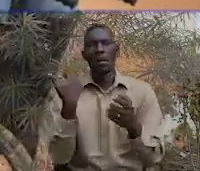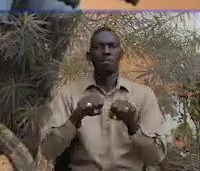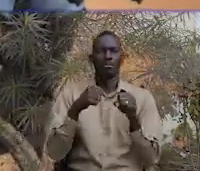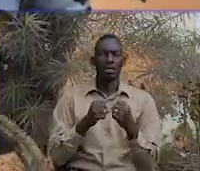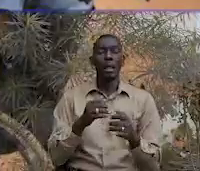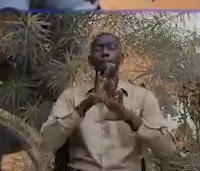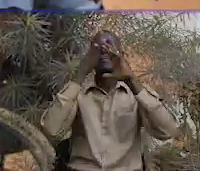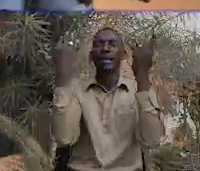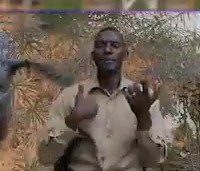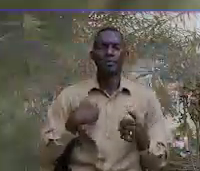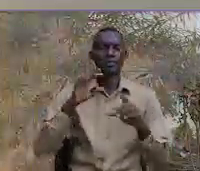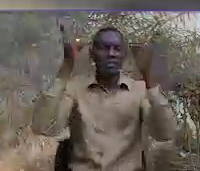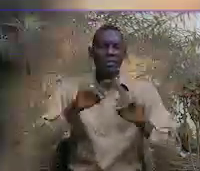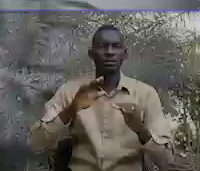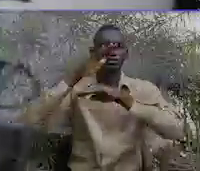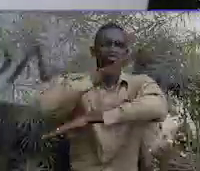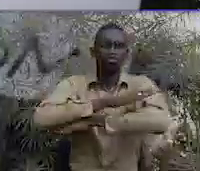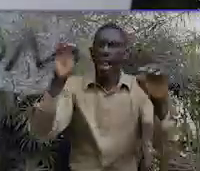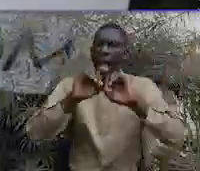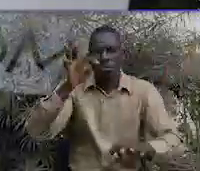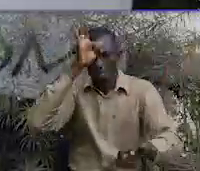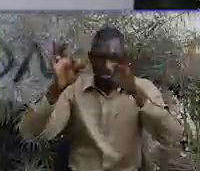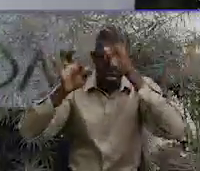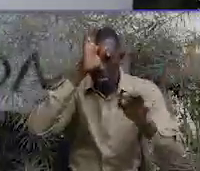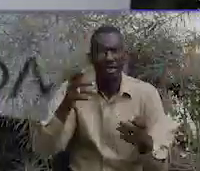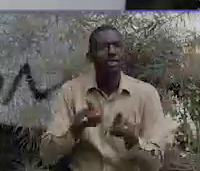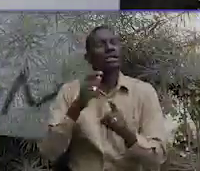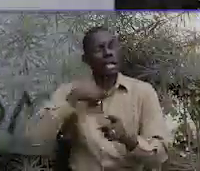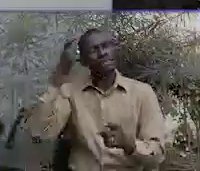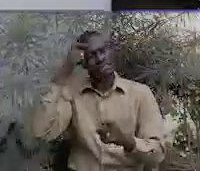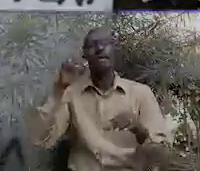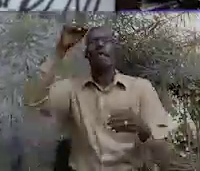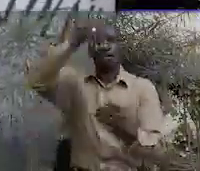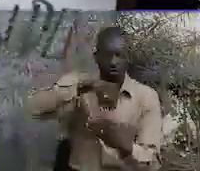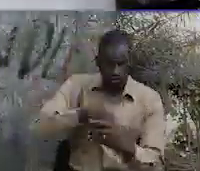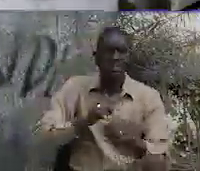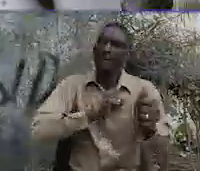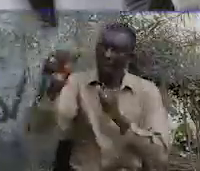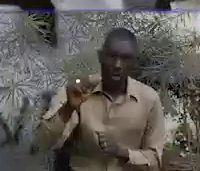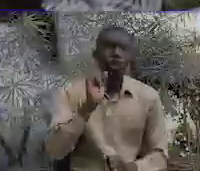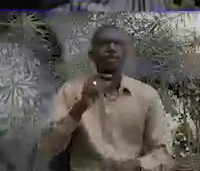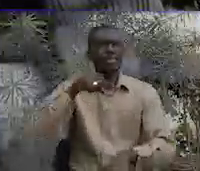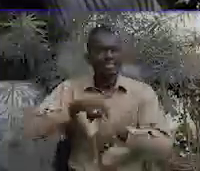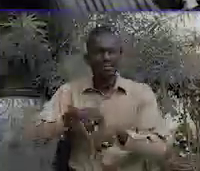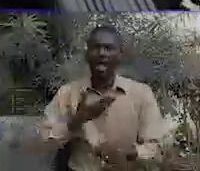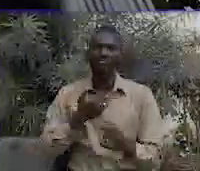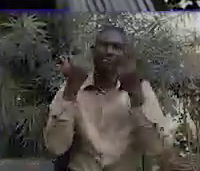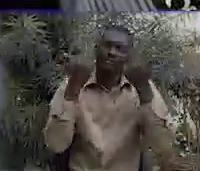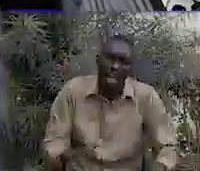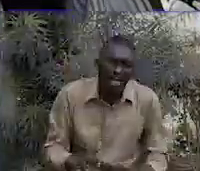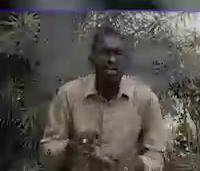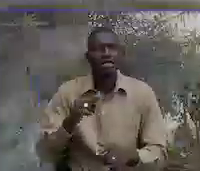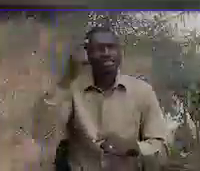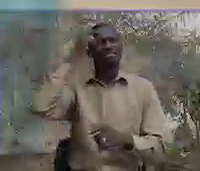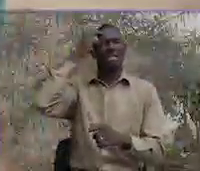And I like junk, still remain uneducated. Inclusion should be the best, but the type we have failed the